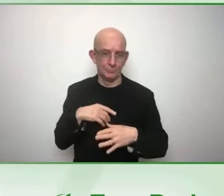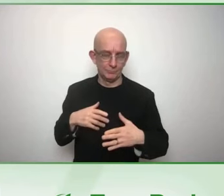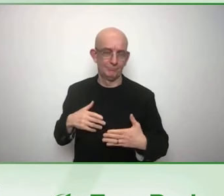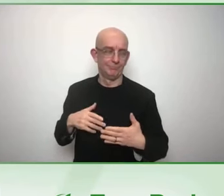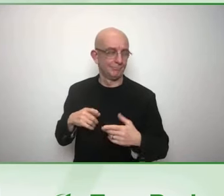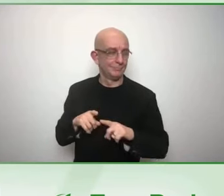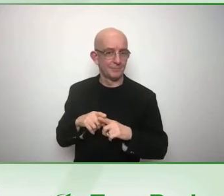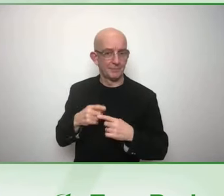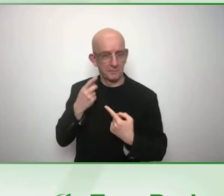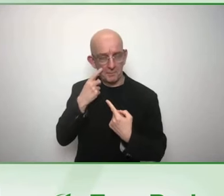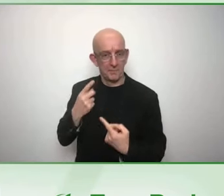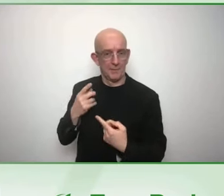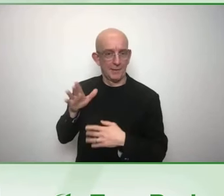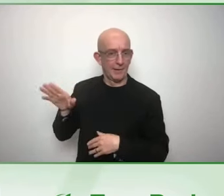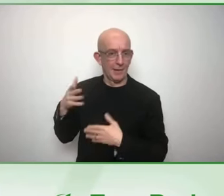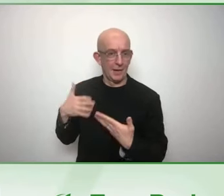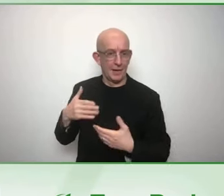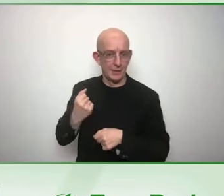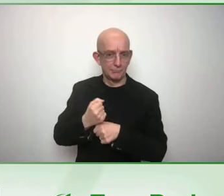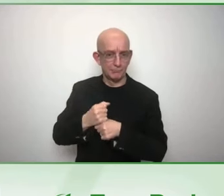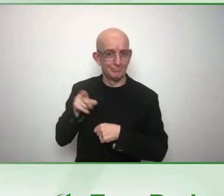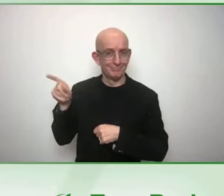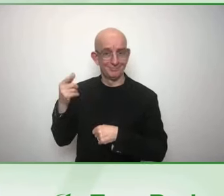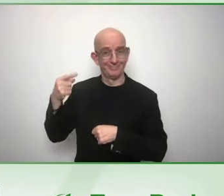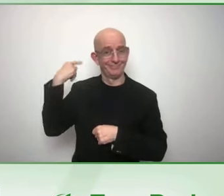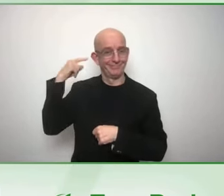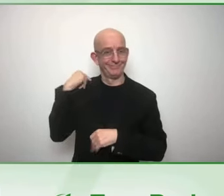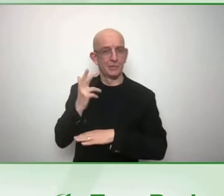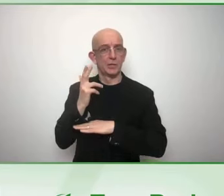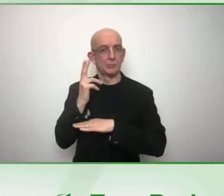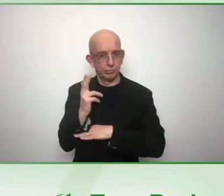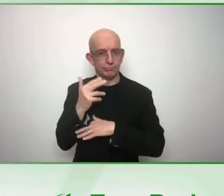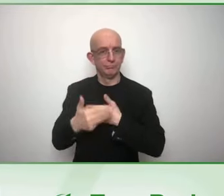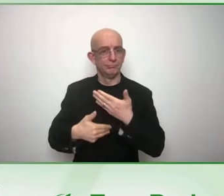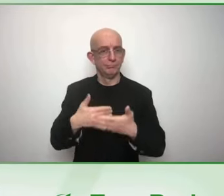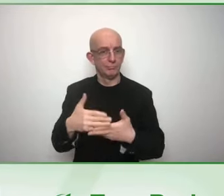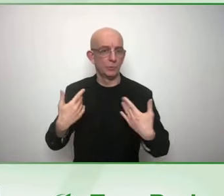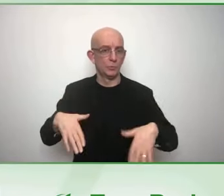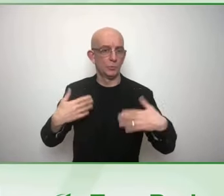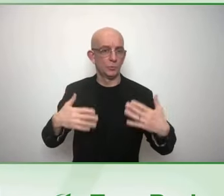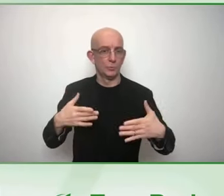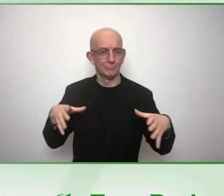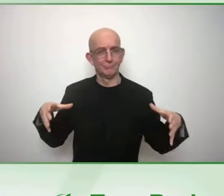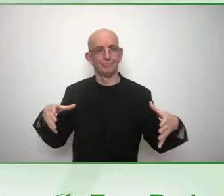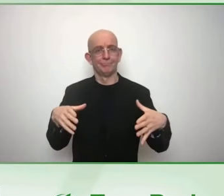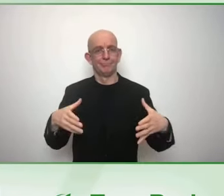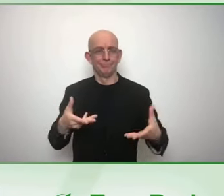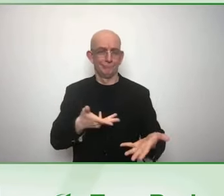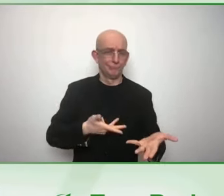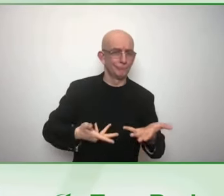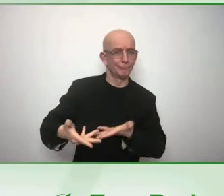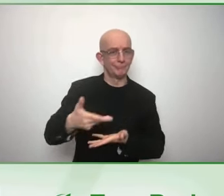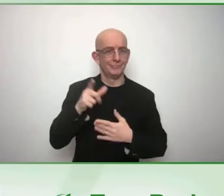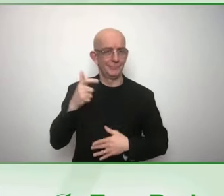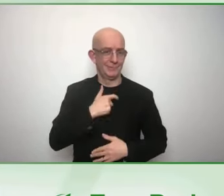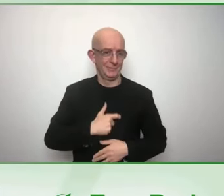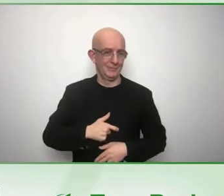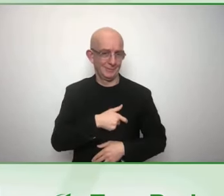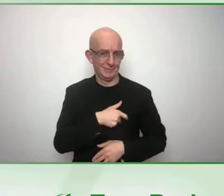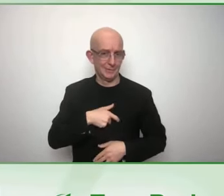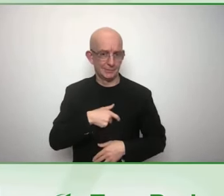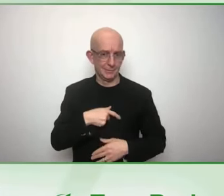cross-sector collaboration to achieve big objectives in society such as the SDGs. Through her work